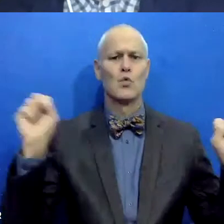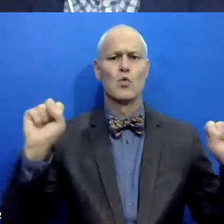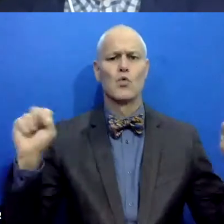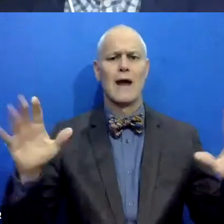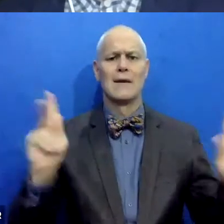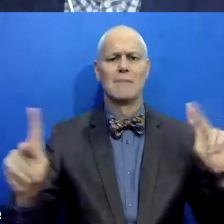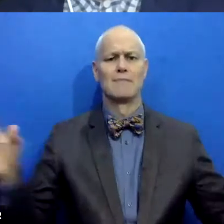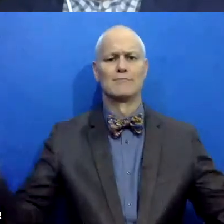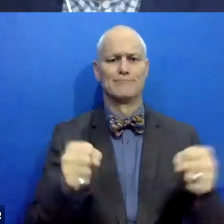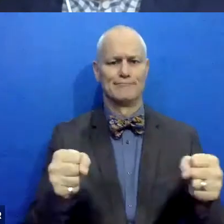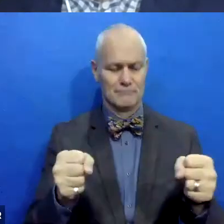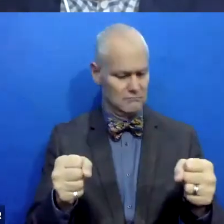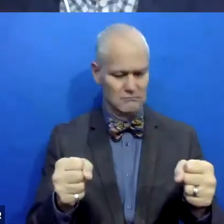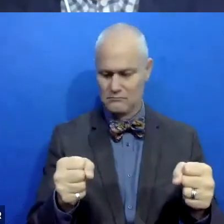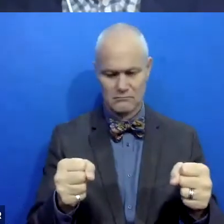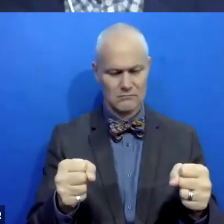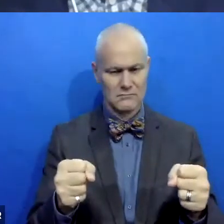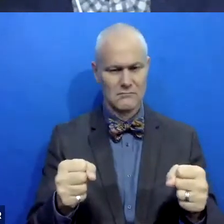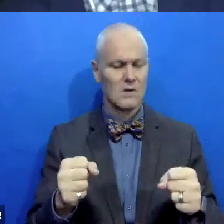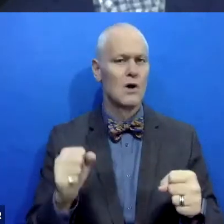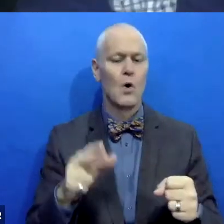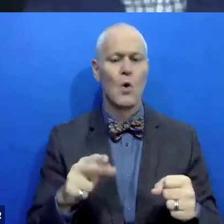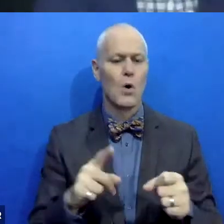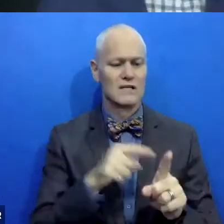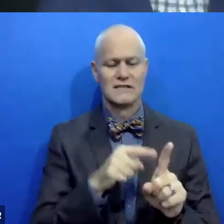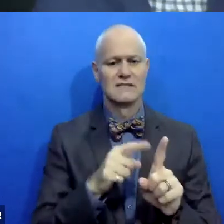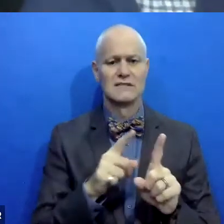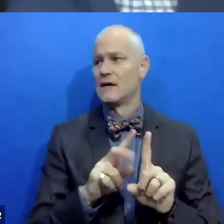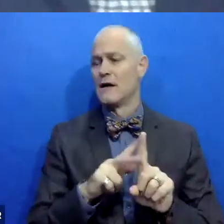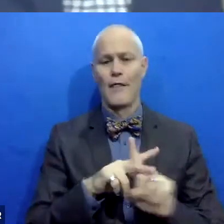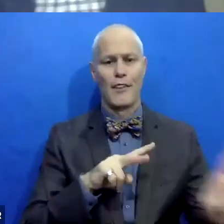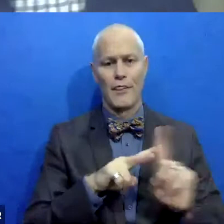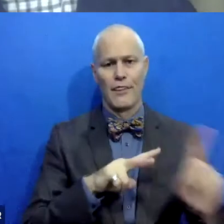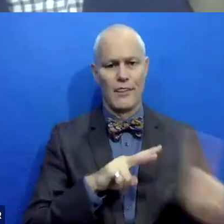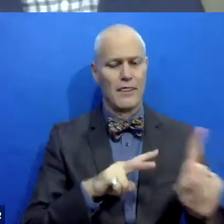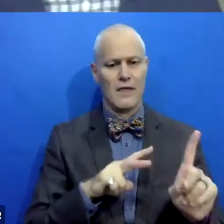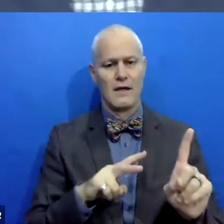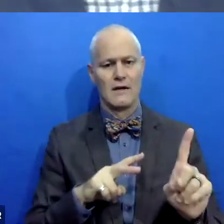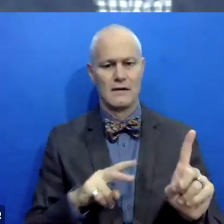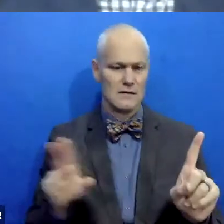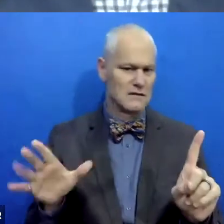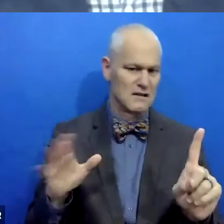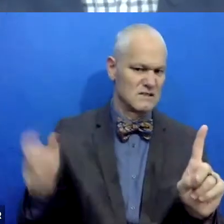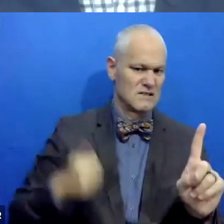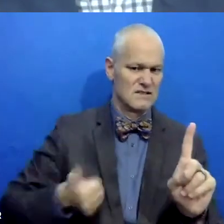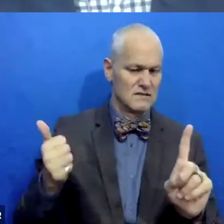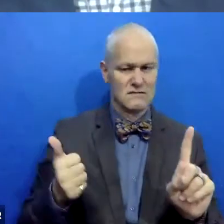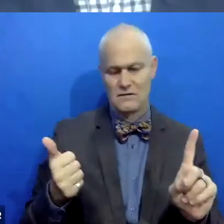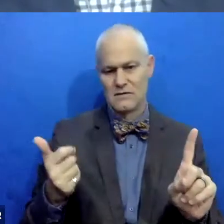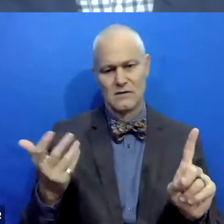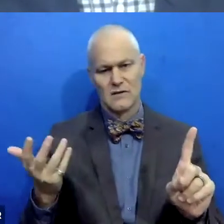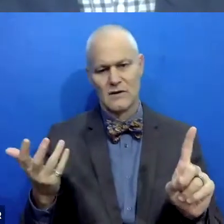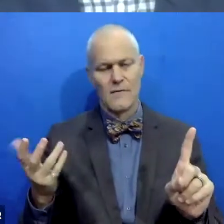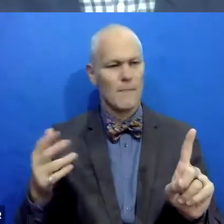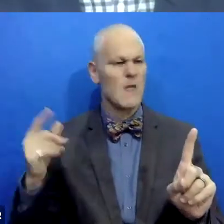you know, she's been fleeing or the person who's being harmed is fleeing and this person is somewhere else. And they're, you've